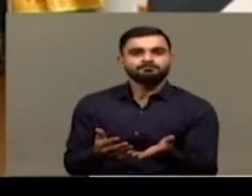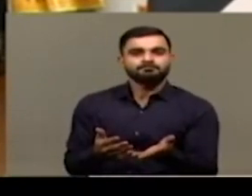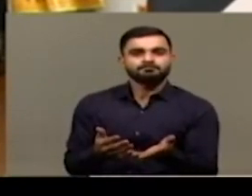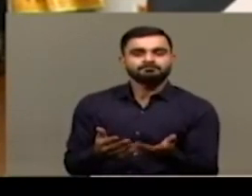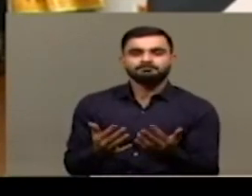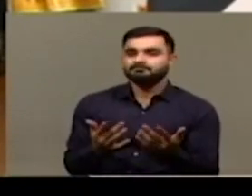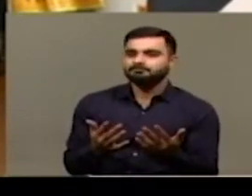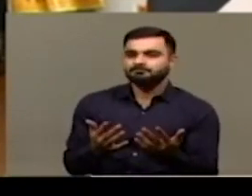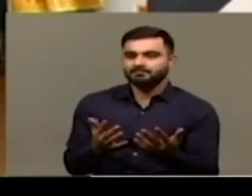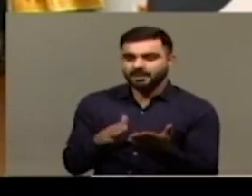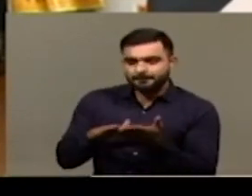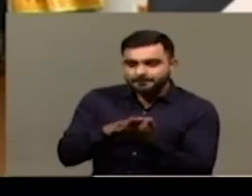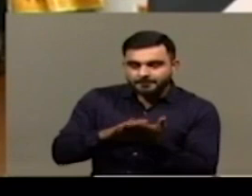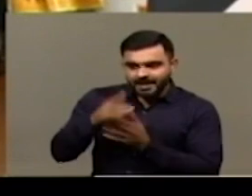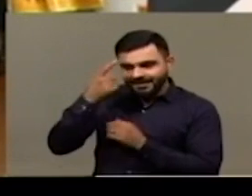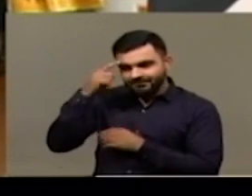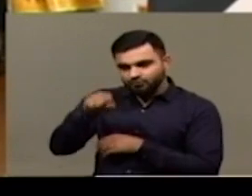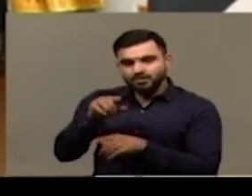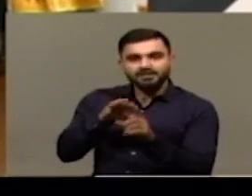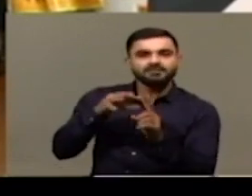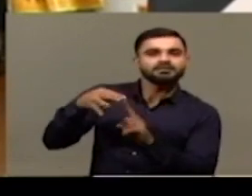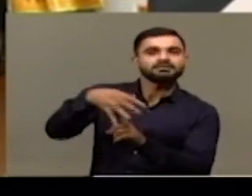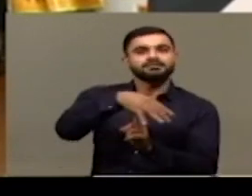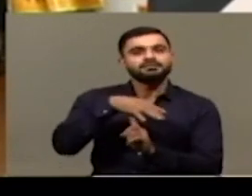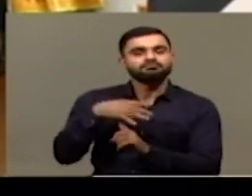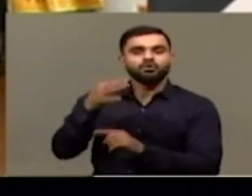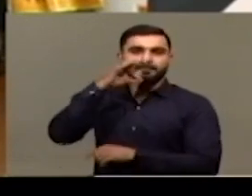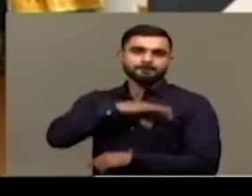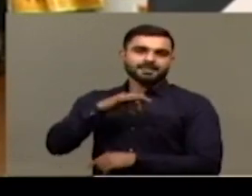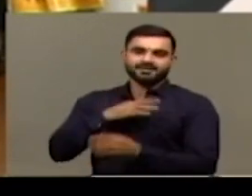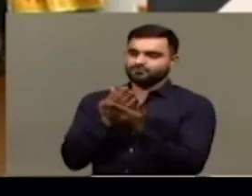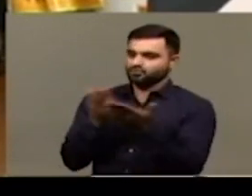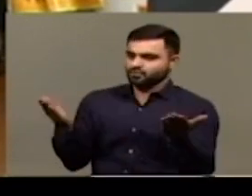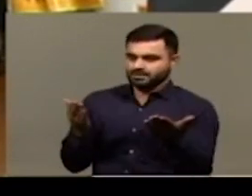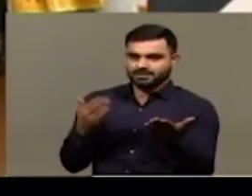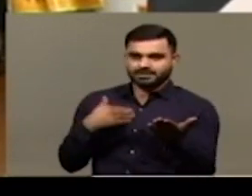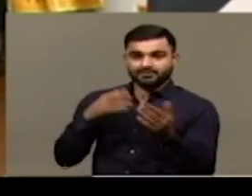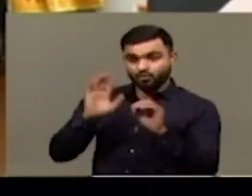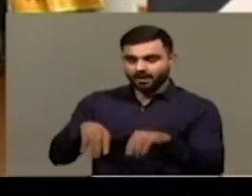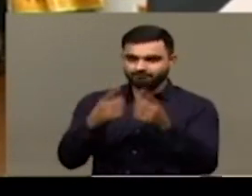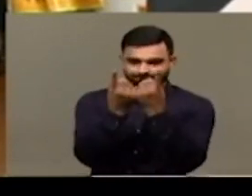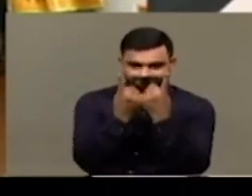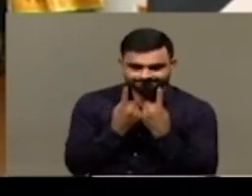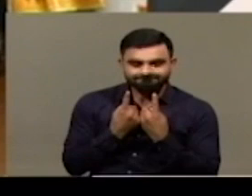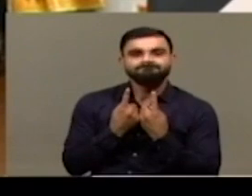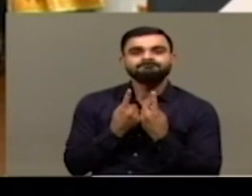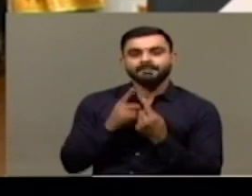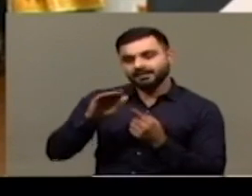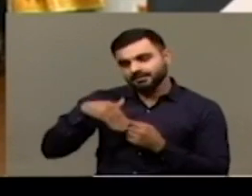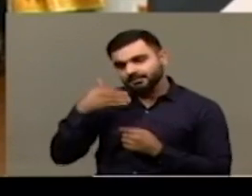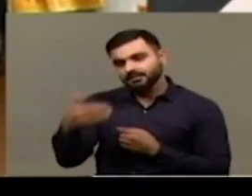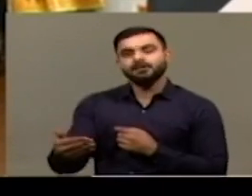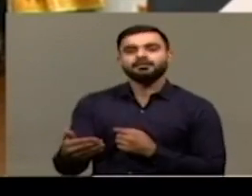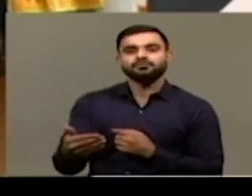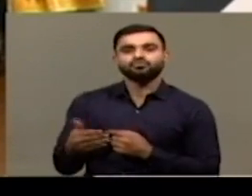is benefiting them. So, once we have the survey in hand, only then we can actually reach out the